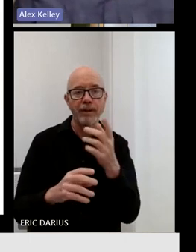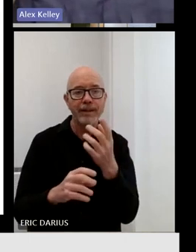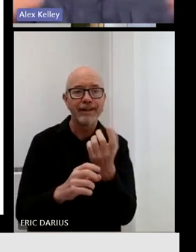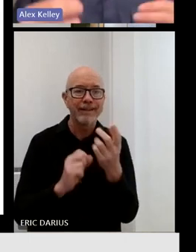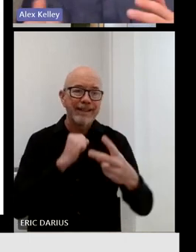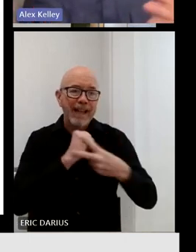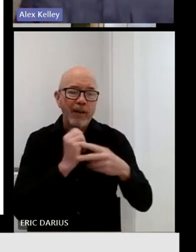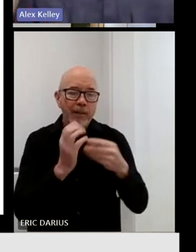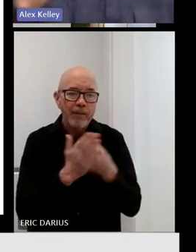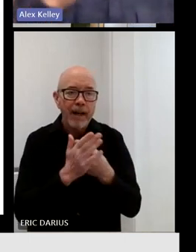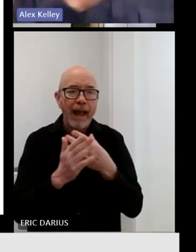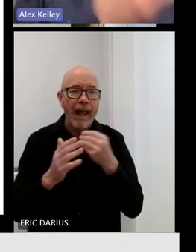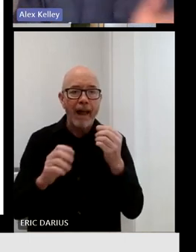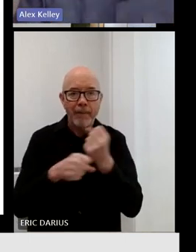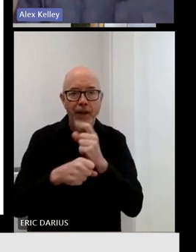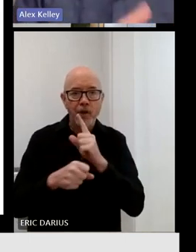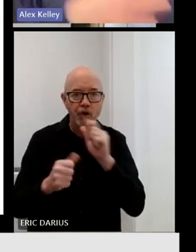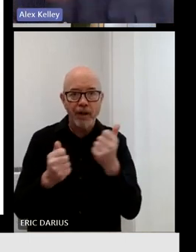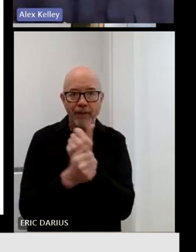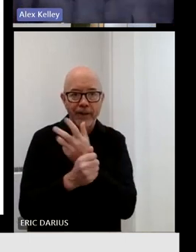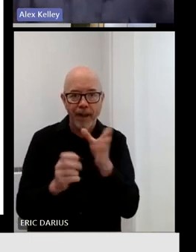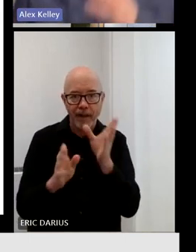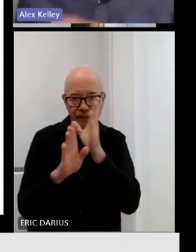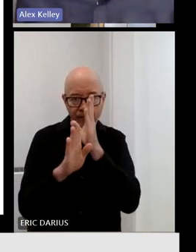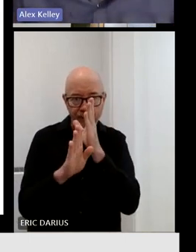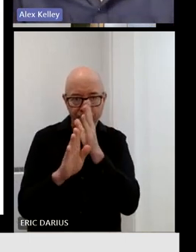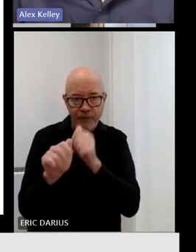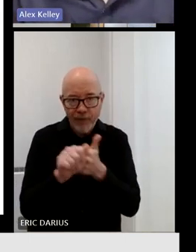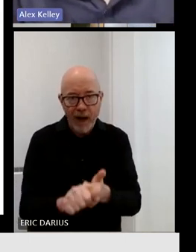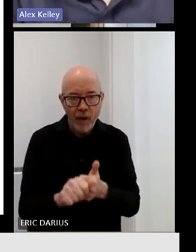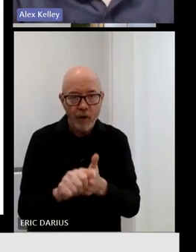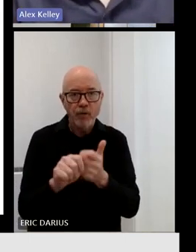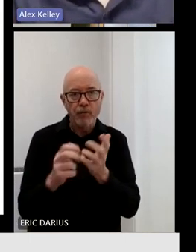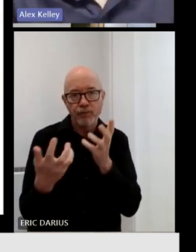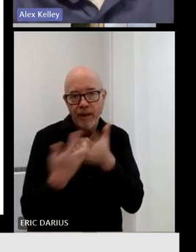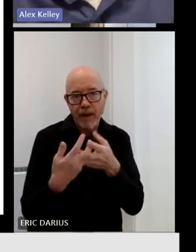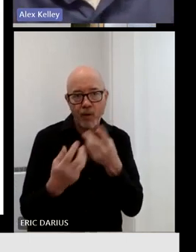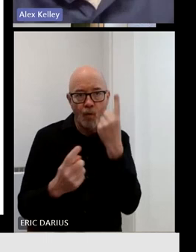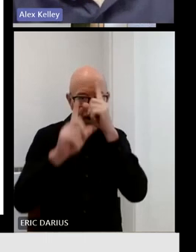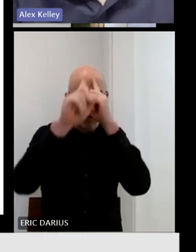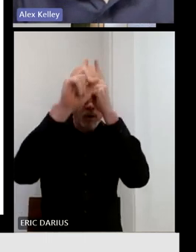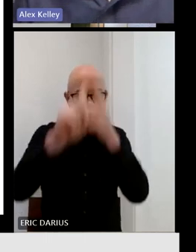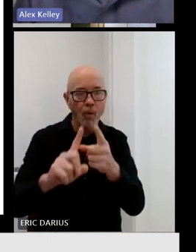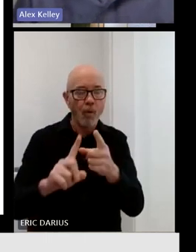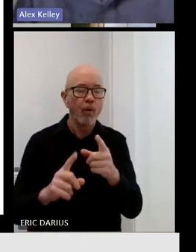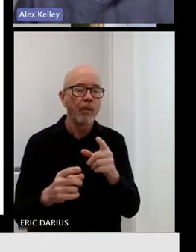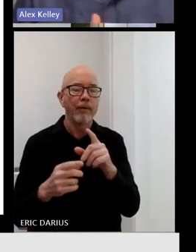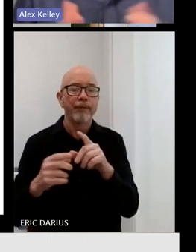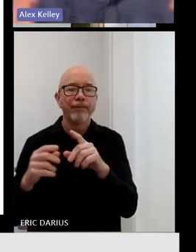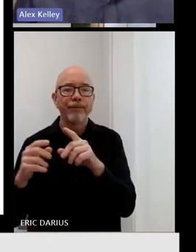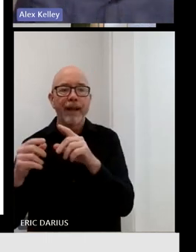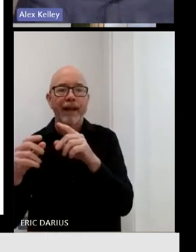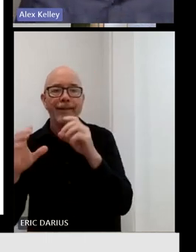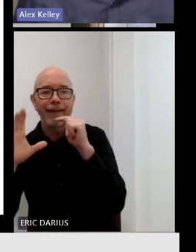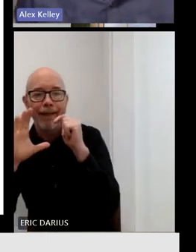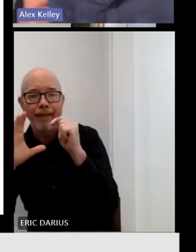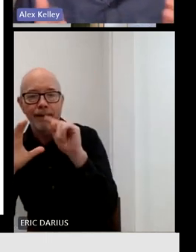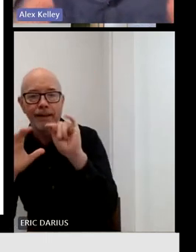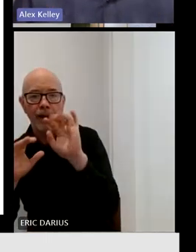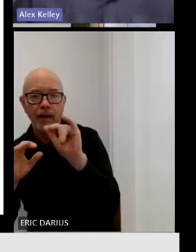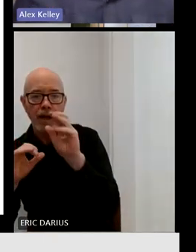align the work that needs to happen on the telecommunications side with the electric infrastructure side to try to create as